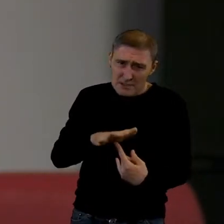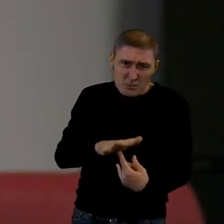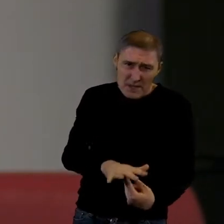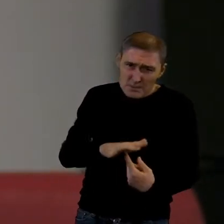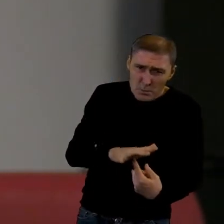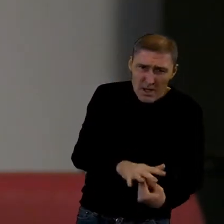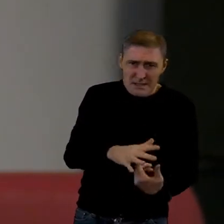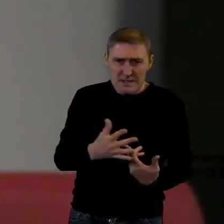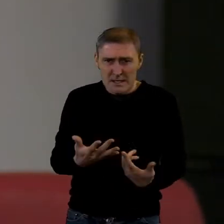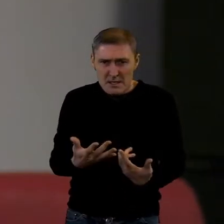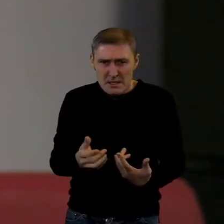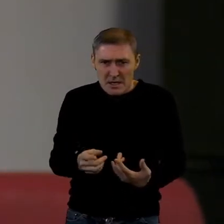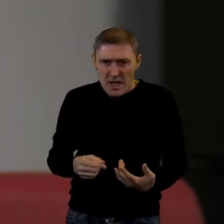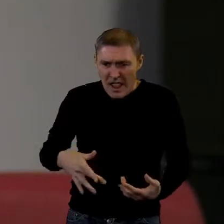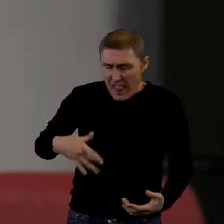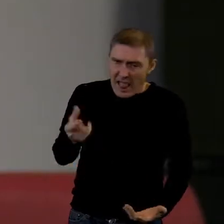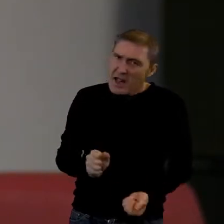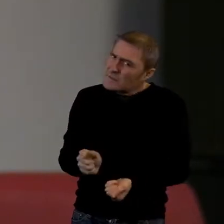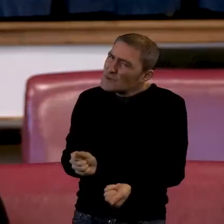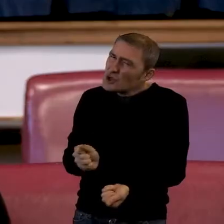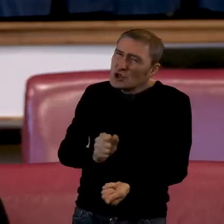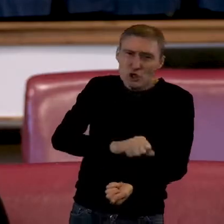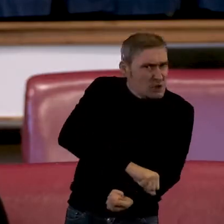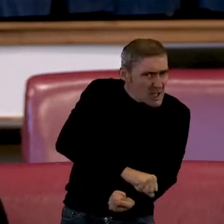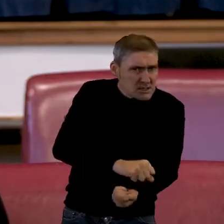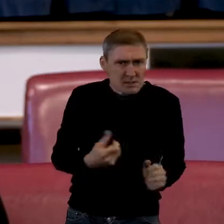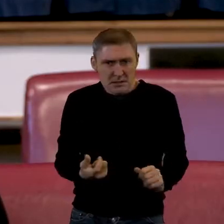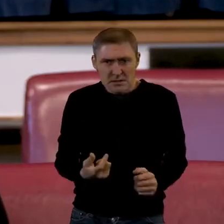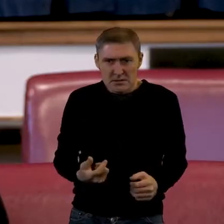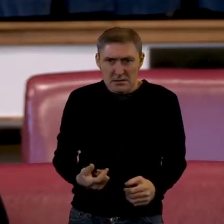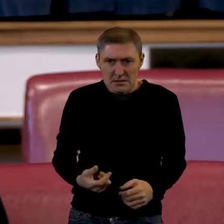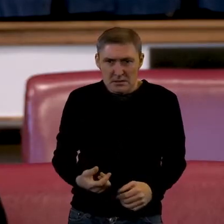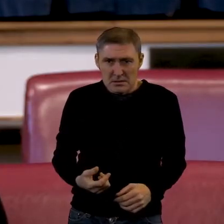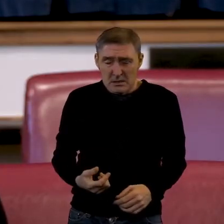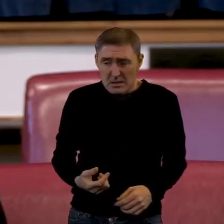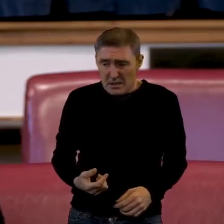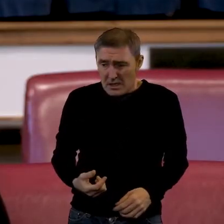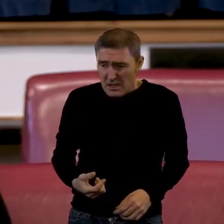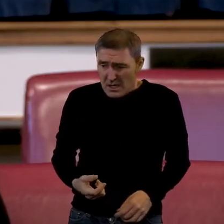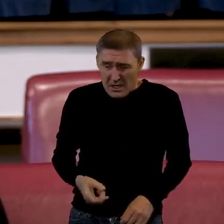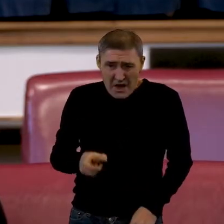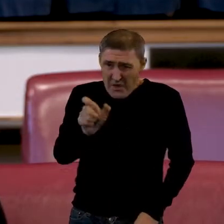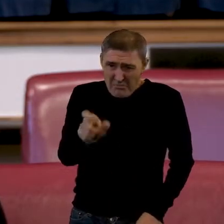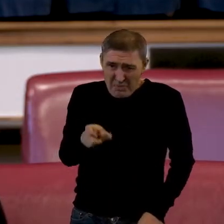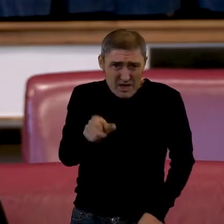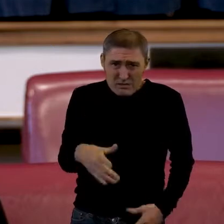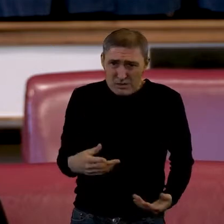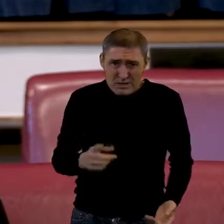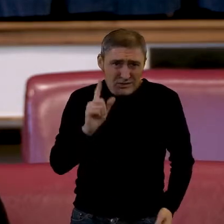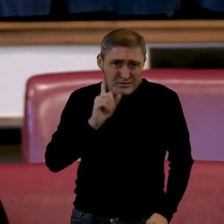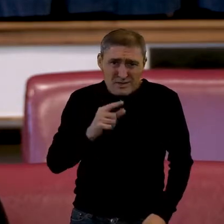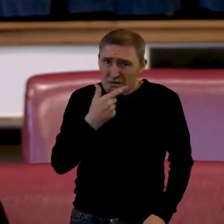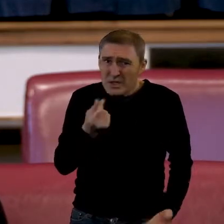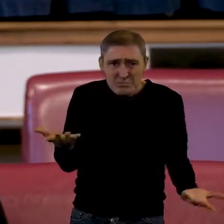They change their way of life. None of us, you know, expect to or want to be a victim of crime but